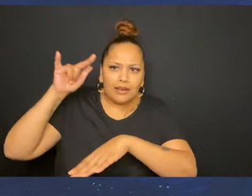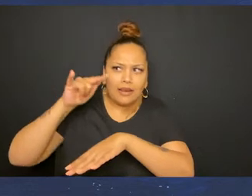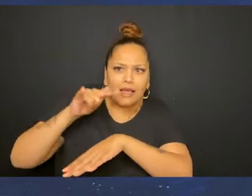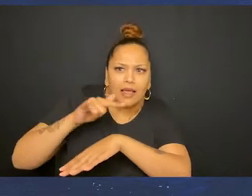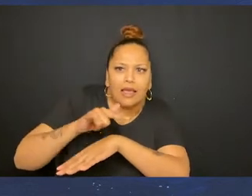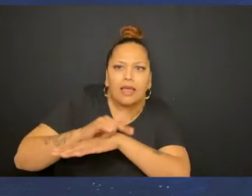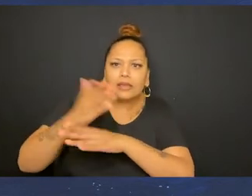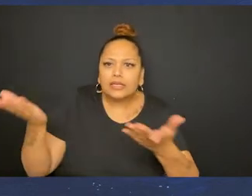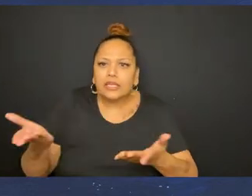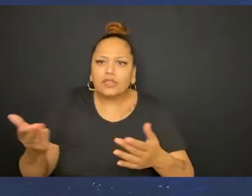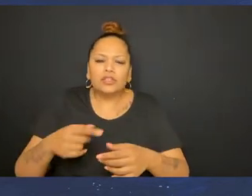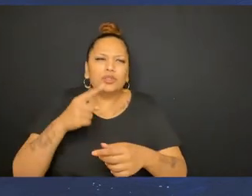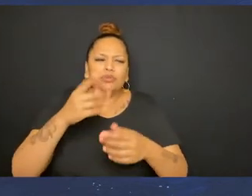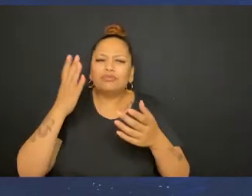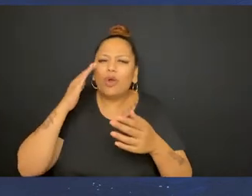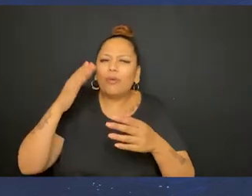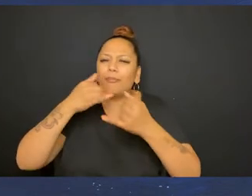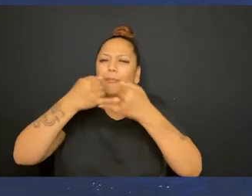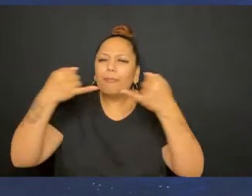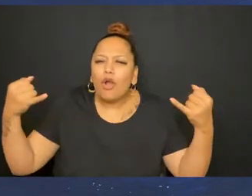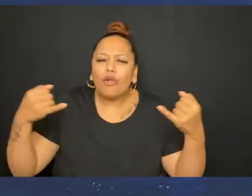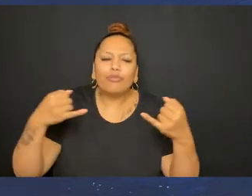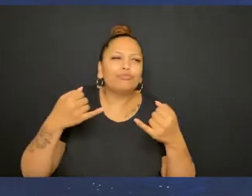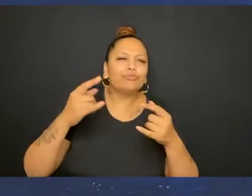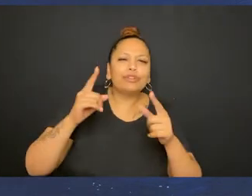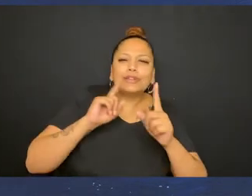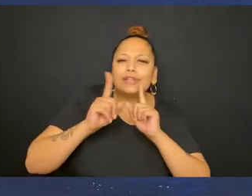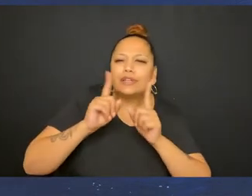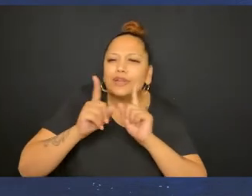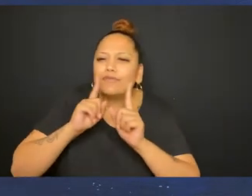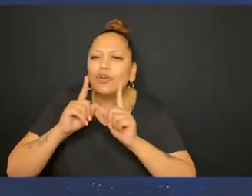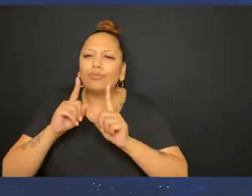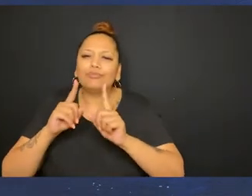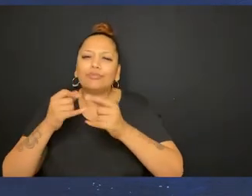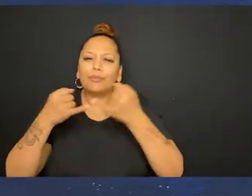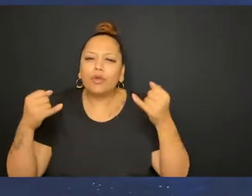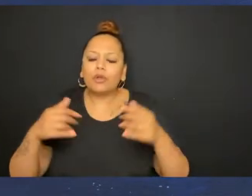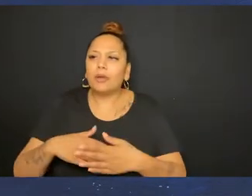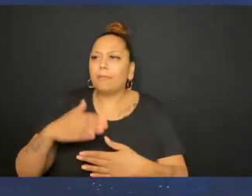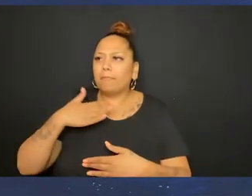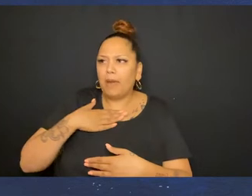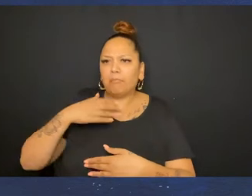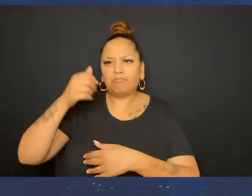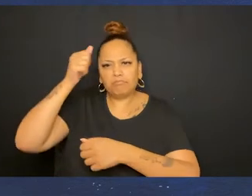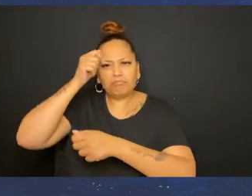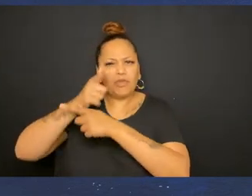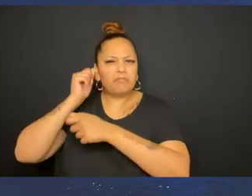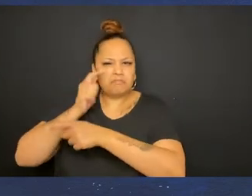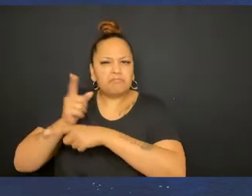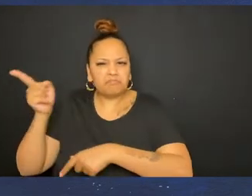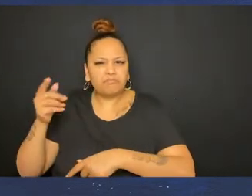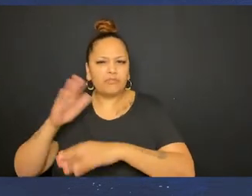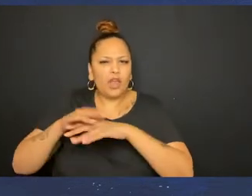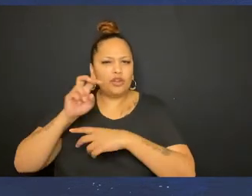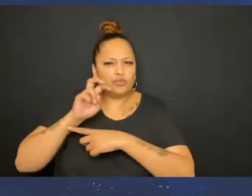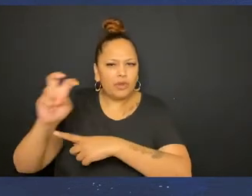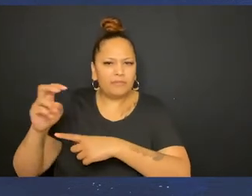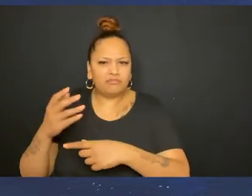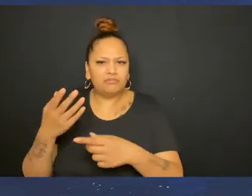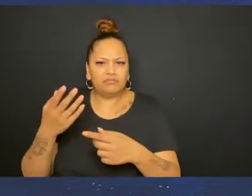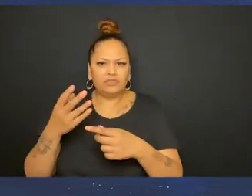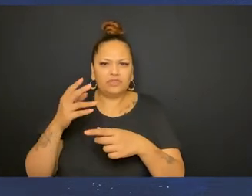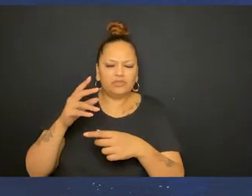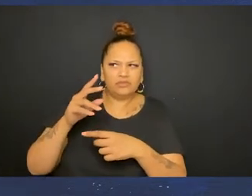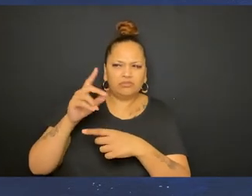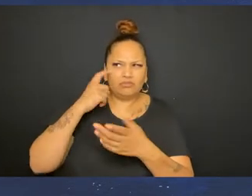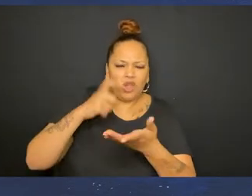to Canada After you land on a plane and all that stuff They do, like, customs and all of that kind of interview My sibling and I that I was